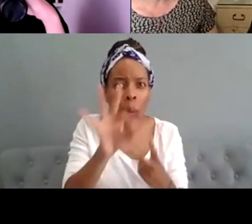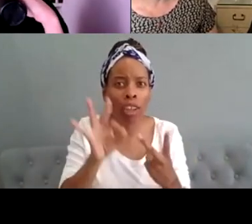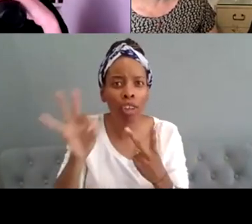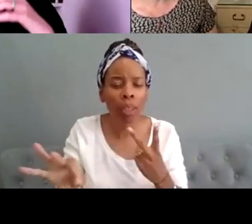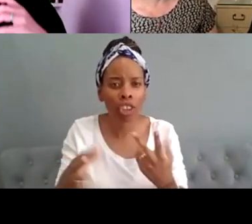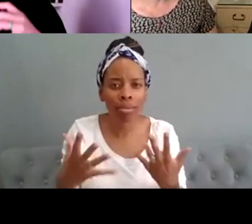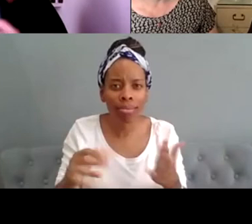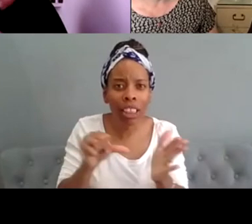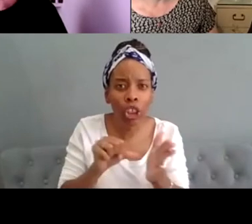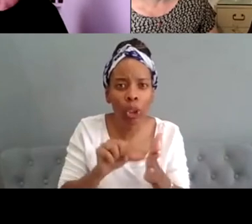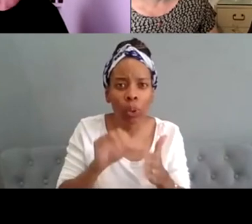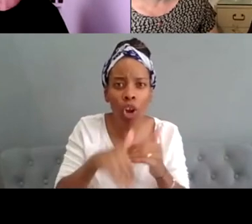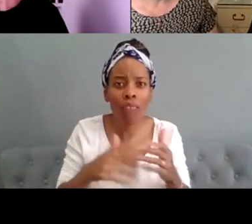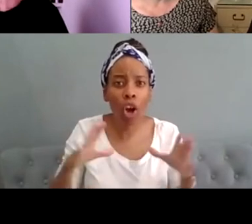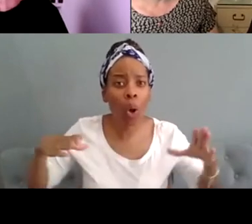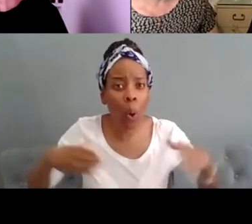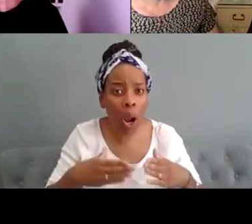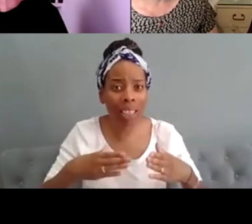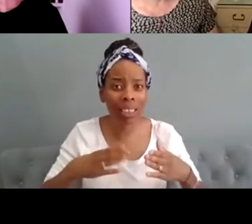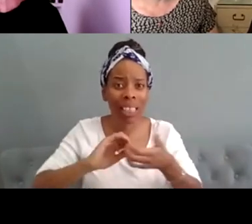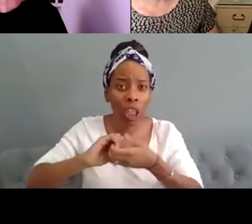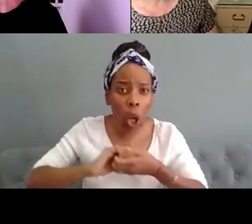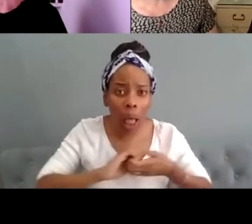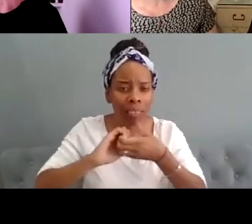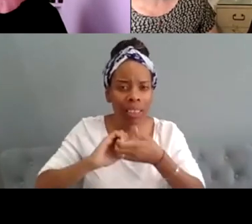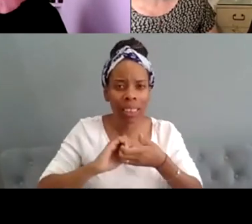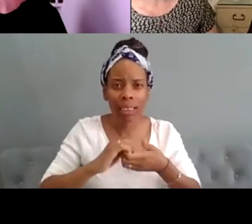issues around collectivity um and practice